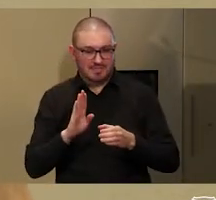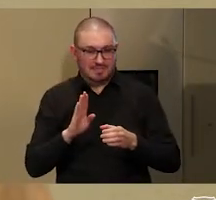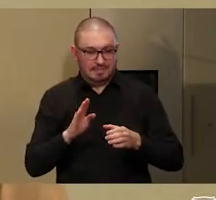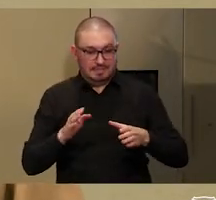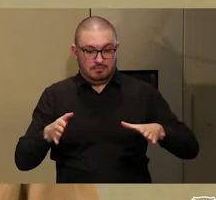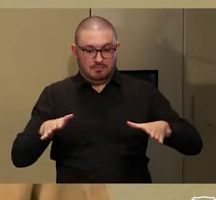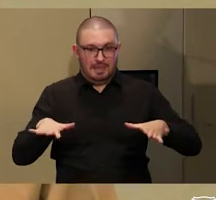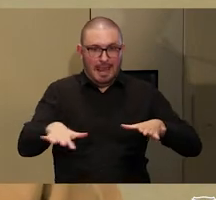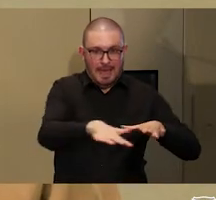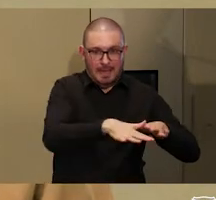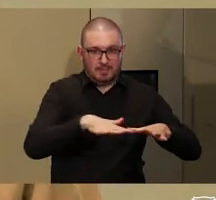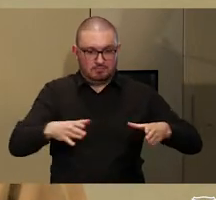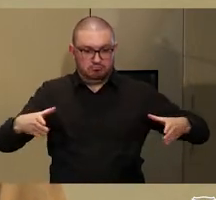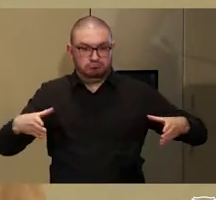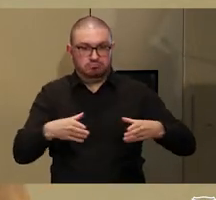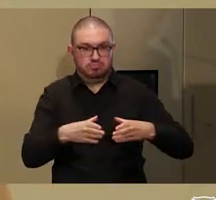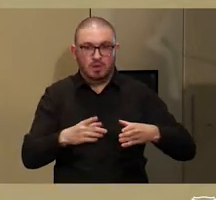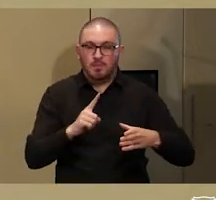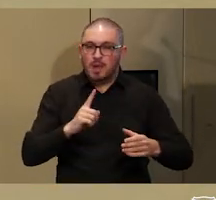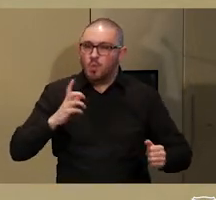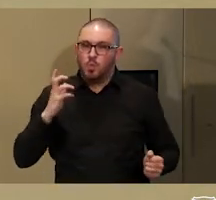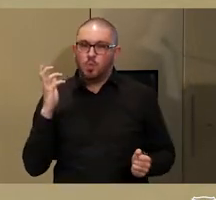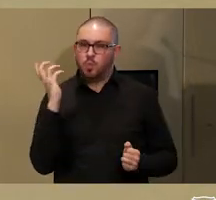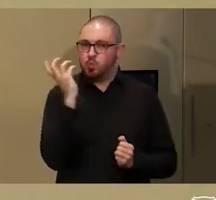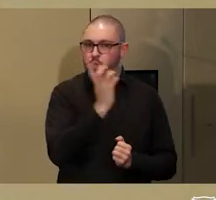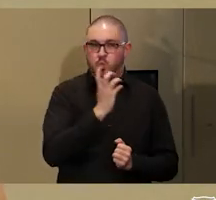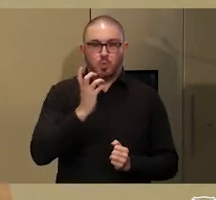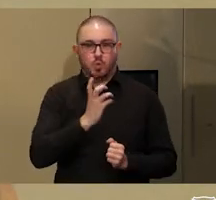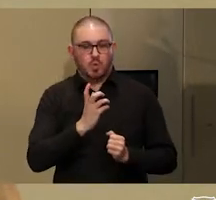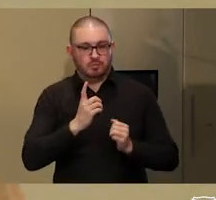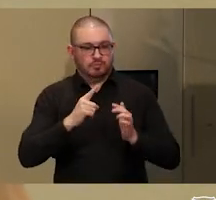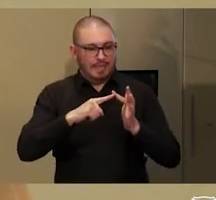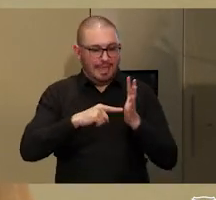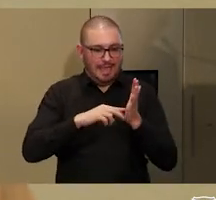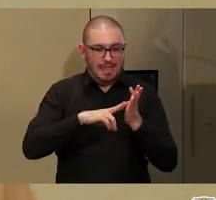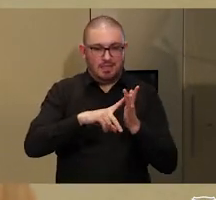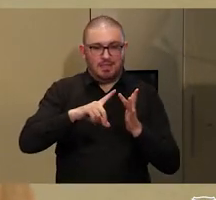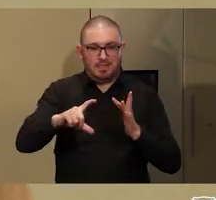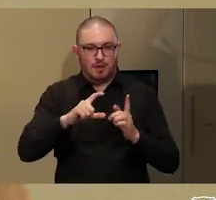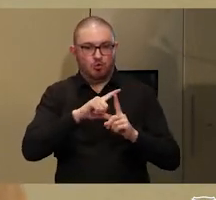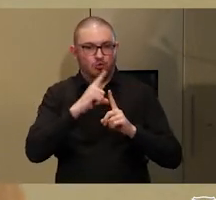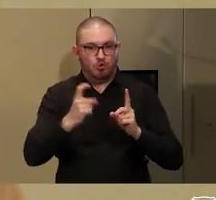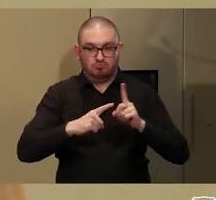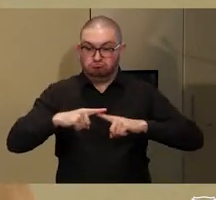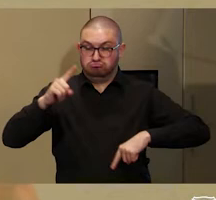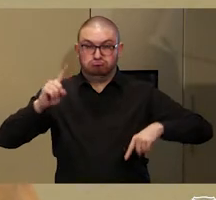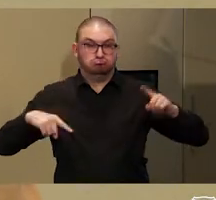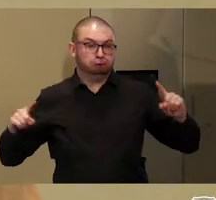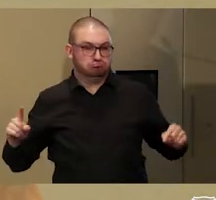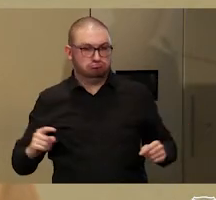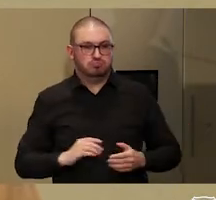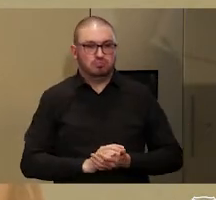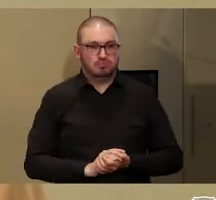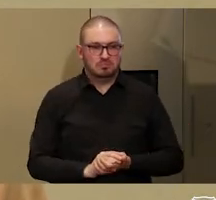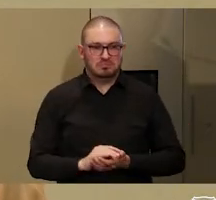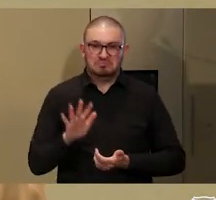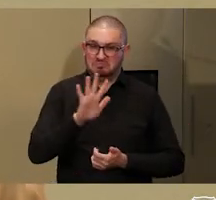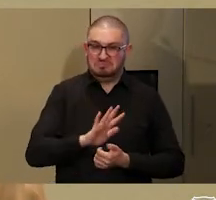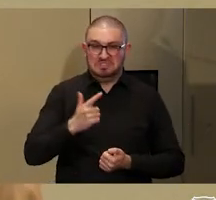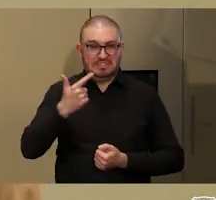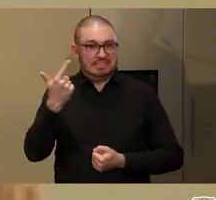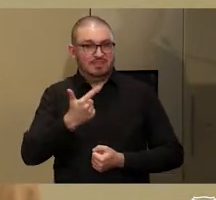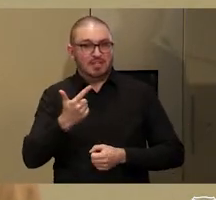but with tremendous ethnic and cultural diversity within its national boundaries. There are some 17